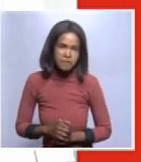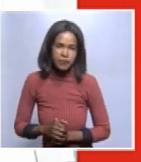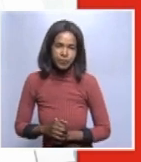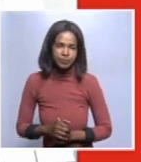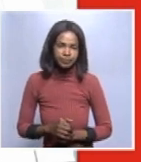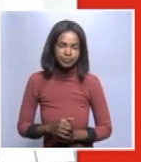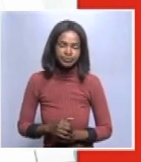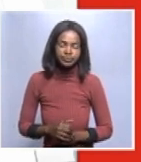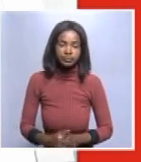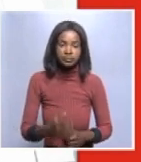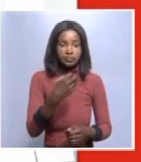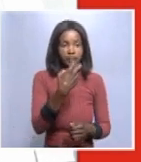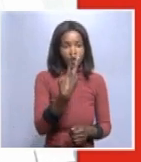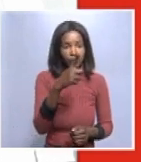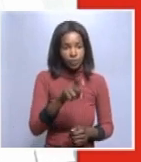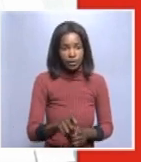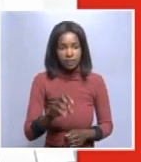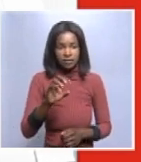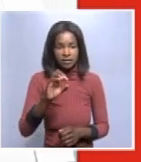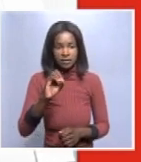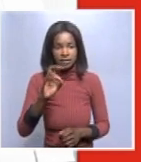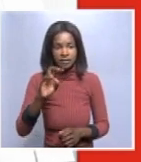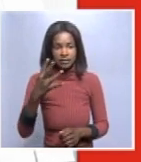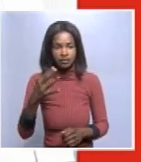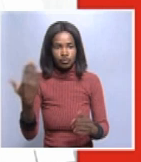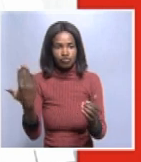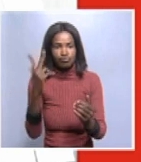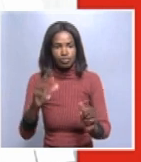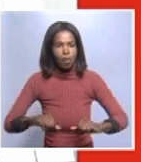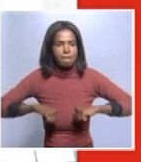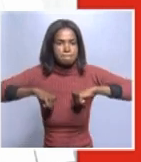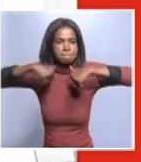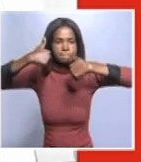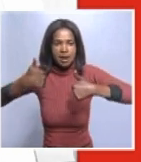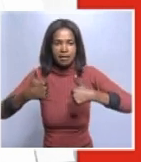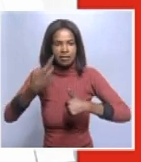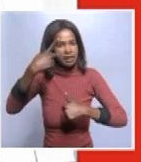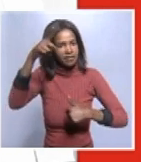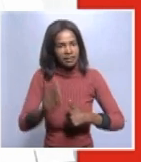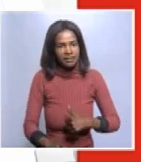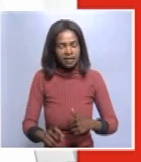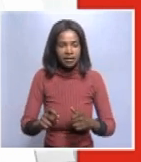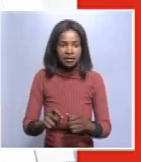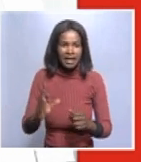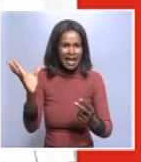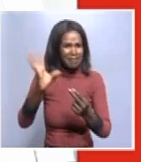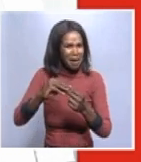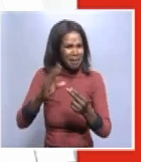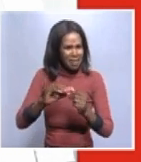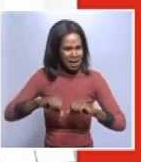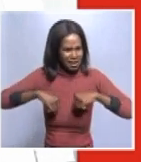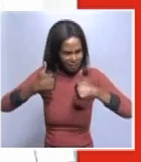2,074 new recoveries. Comas having 1